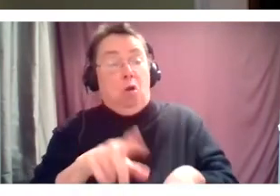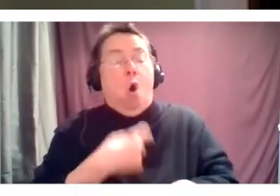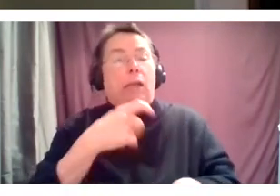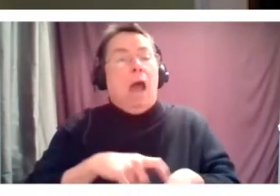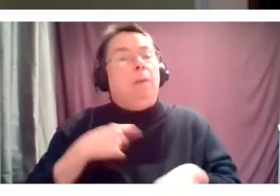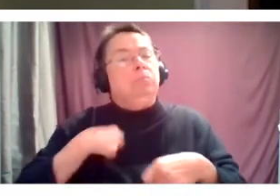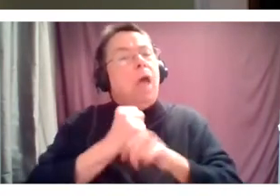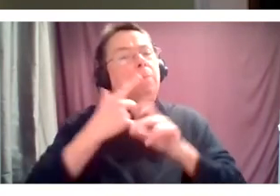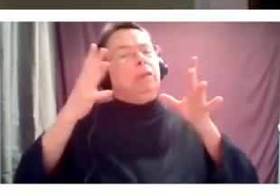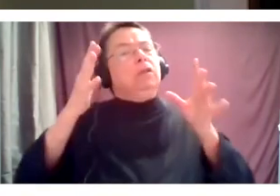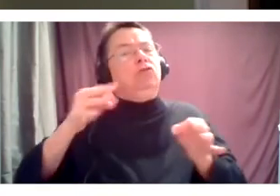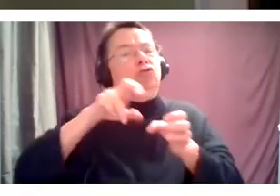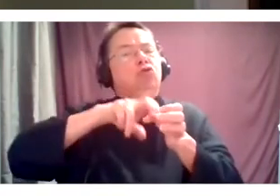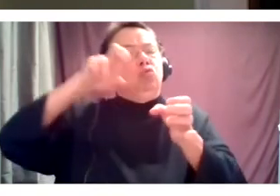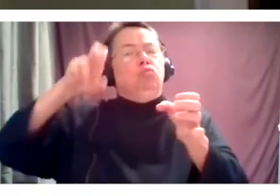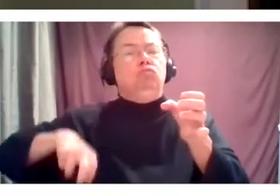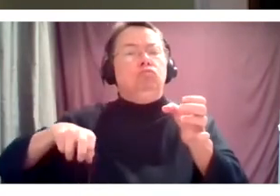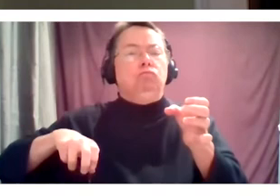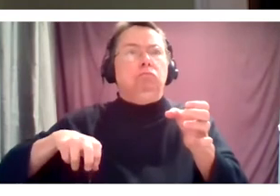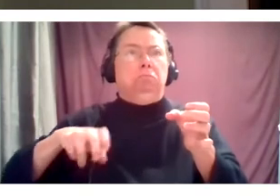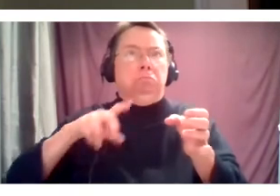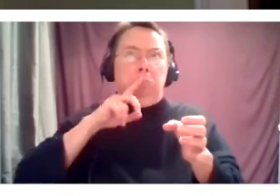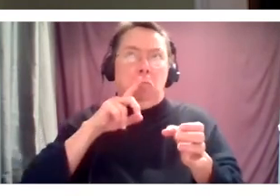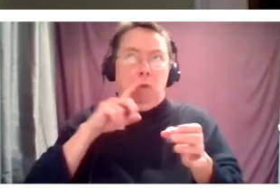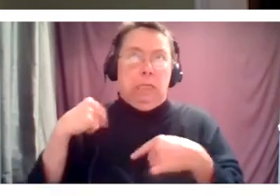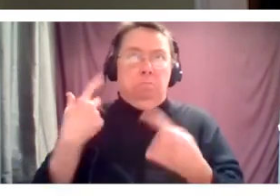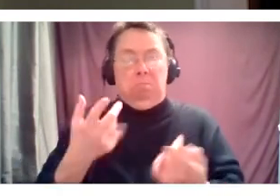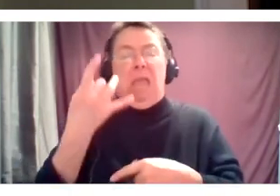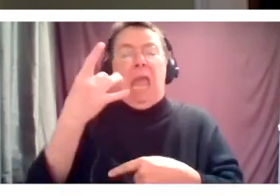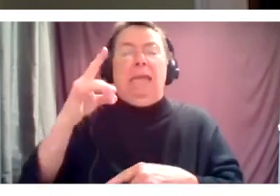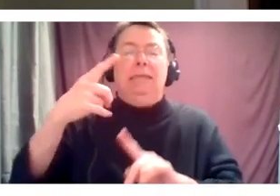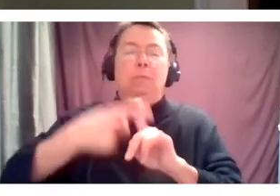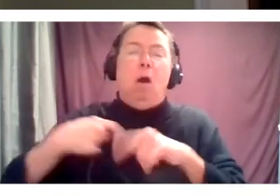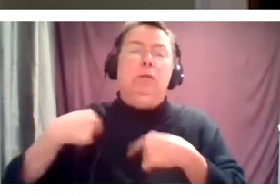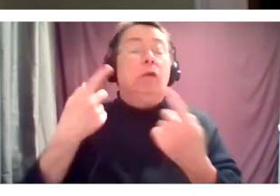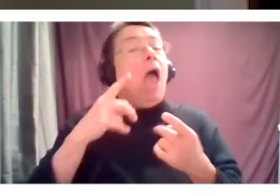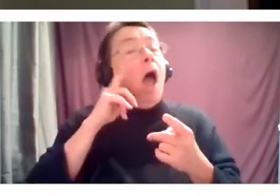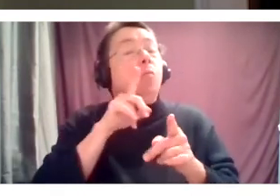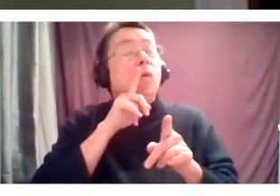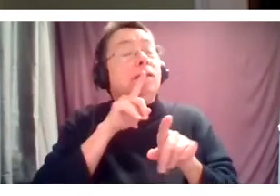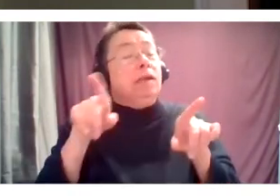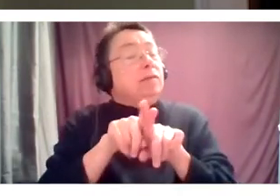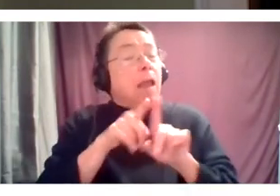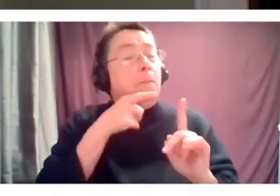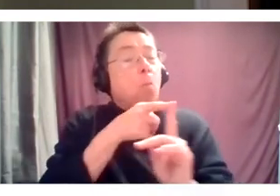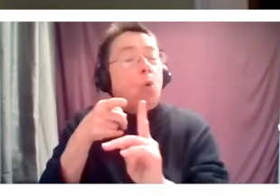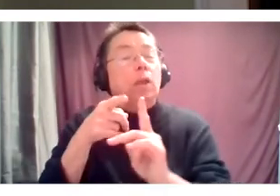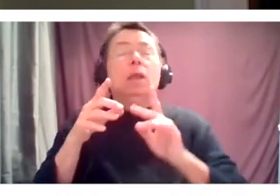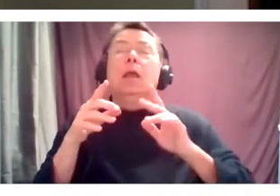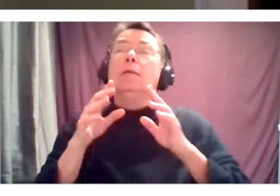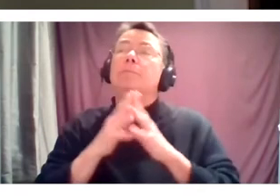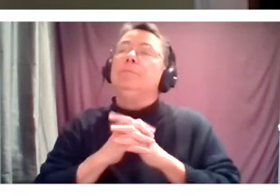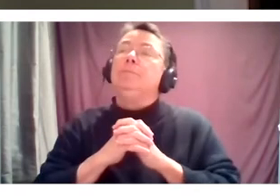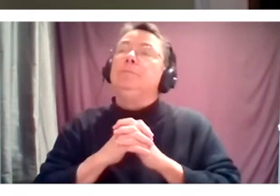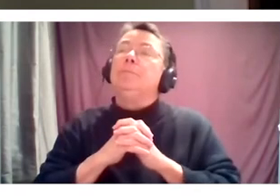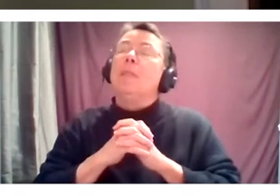been in the works for pretty much 18 months. And a lot of it comes from the same things, um, but it, uh, it's brought into a